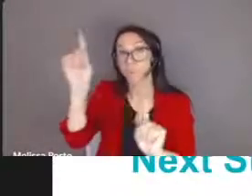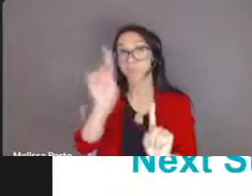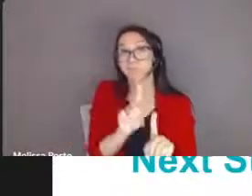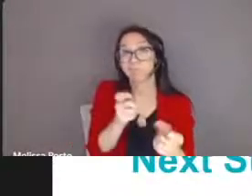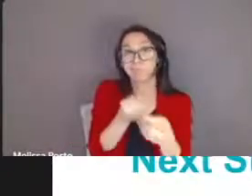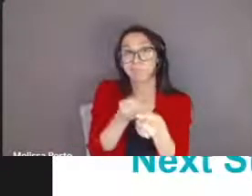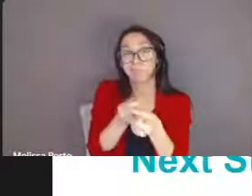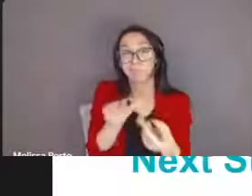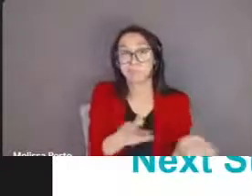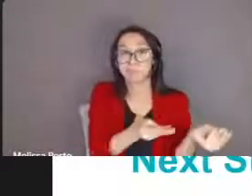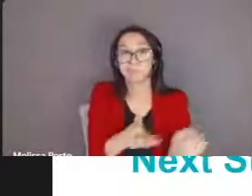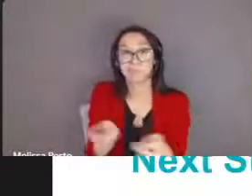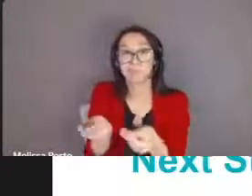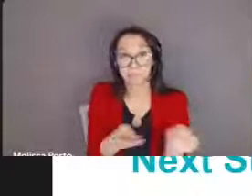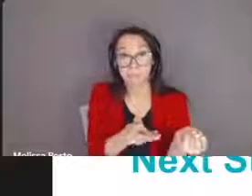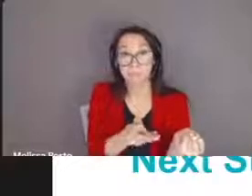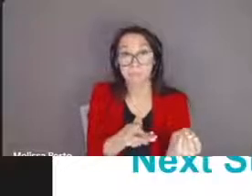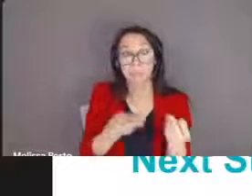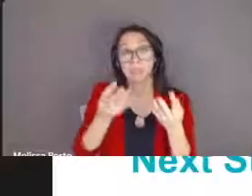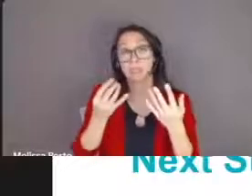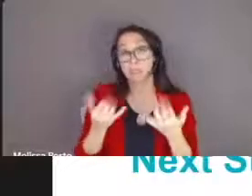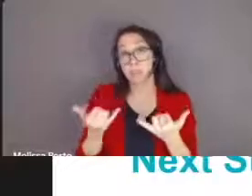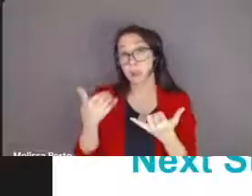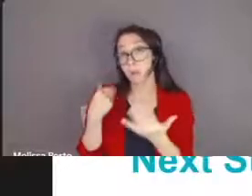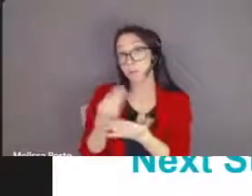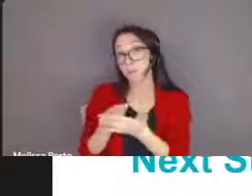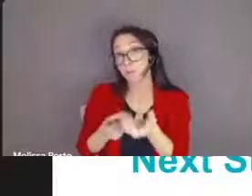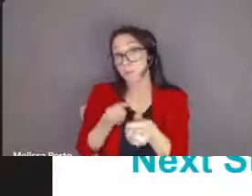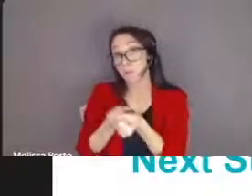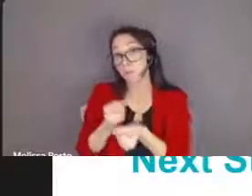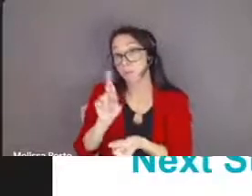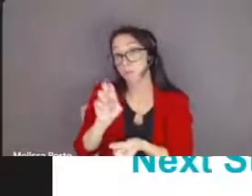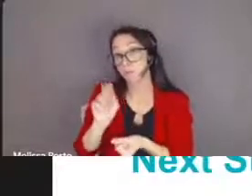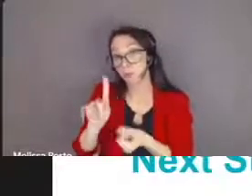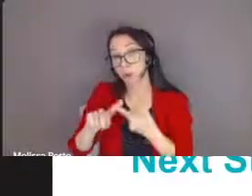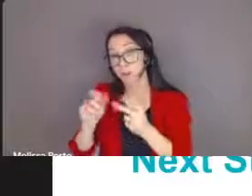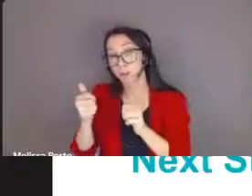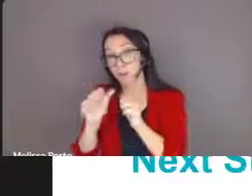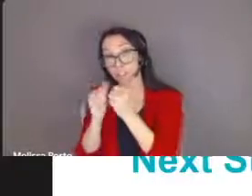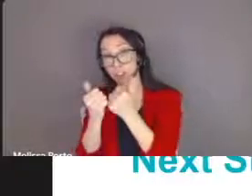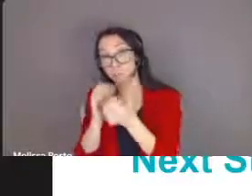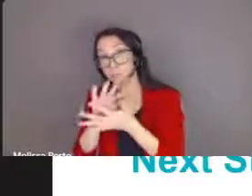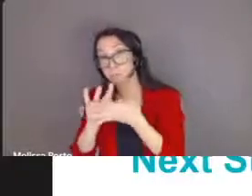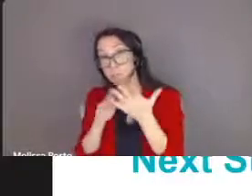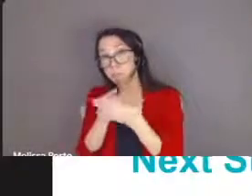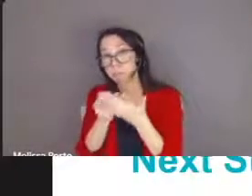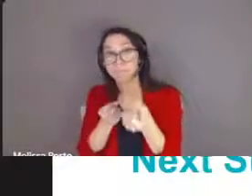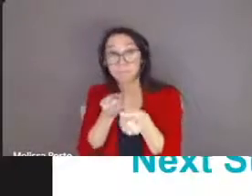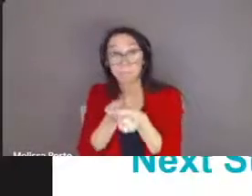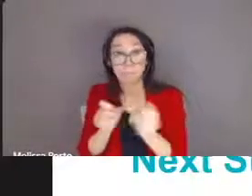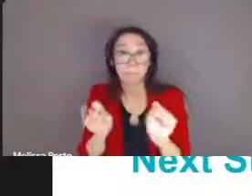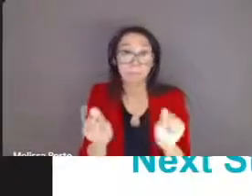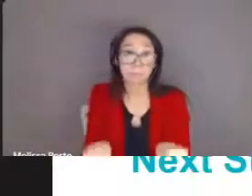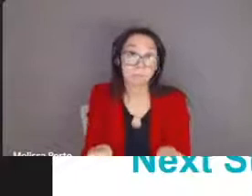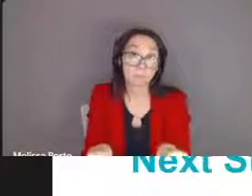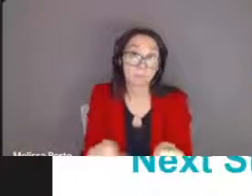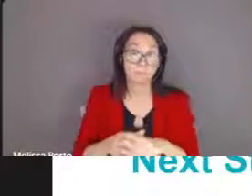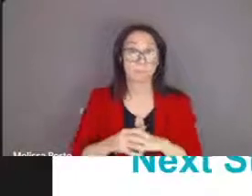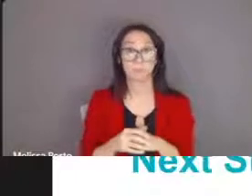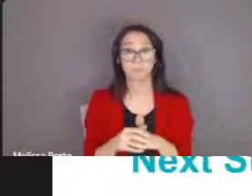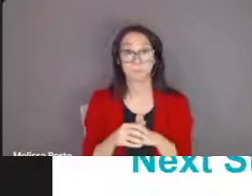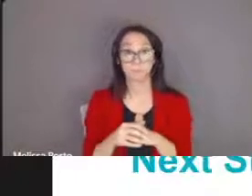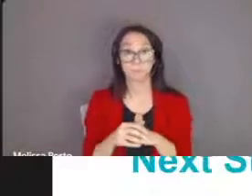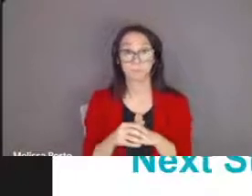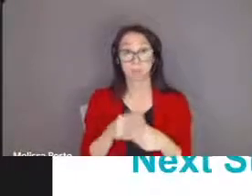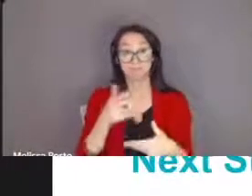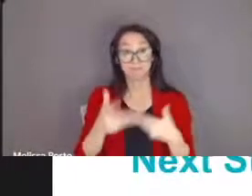inclusion agencies and rock for before and after school programs and then the transition planning begins so our